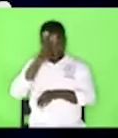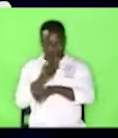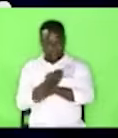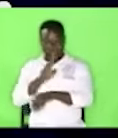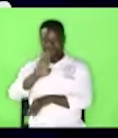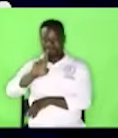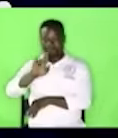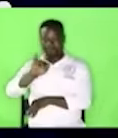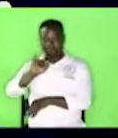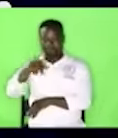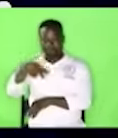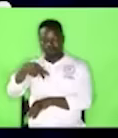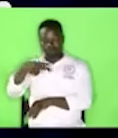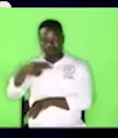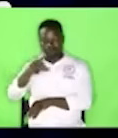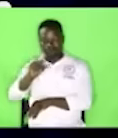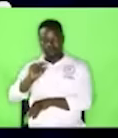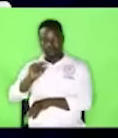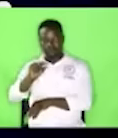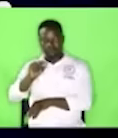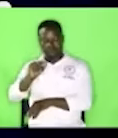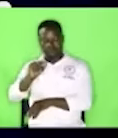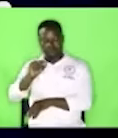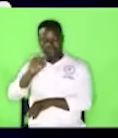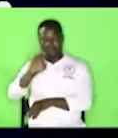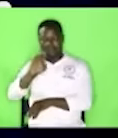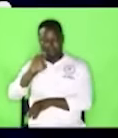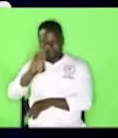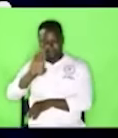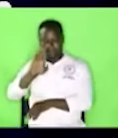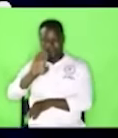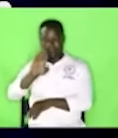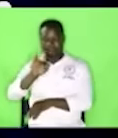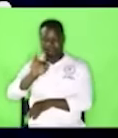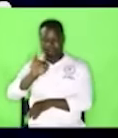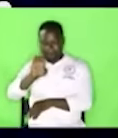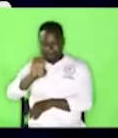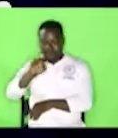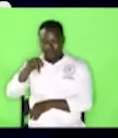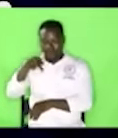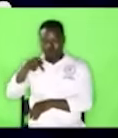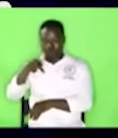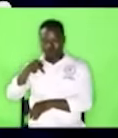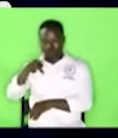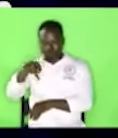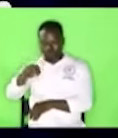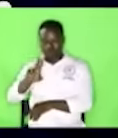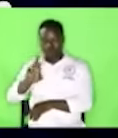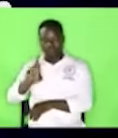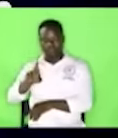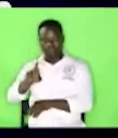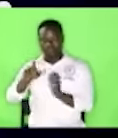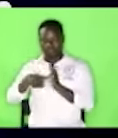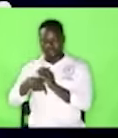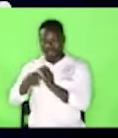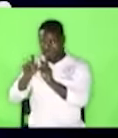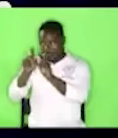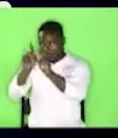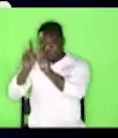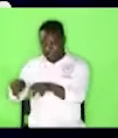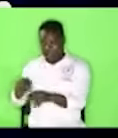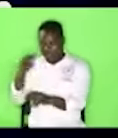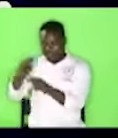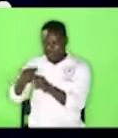a Benjamin happened to be there. The name of this fellow is called Sheba.